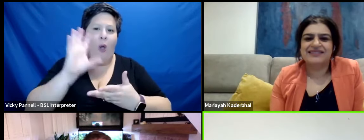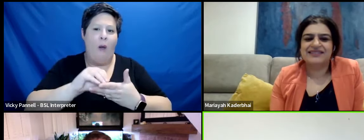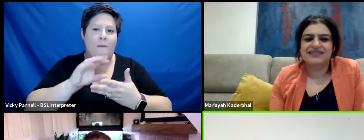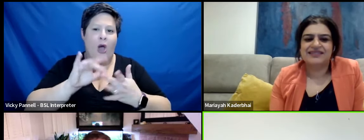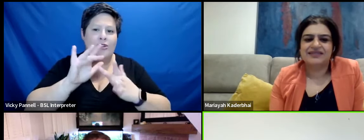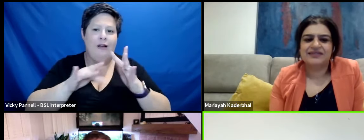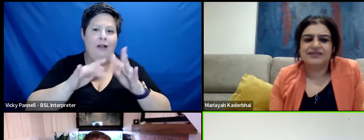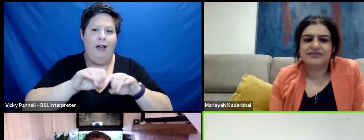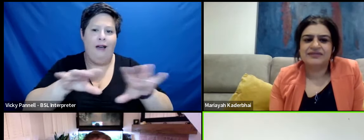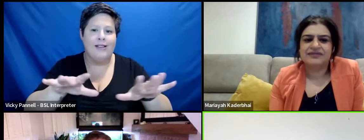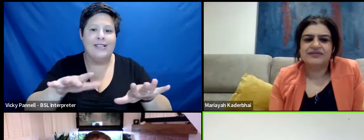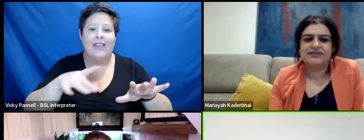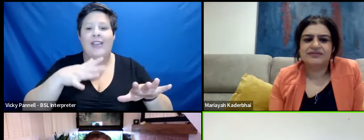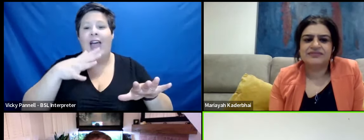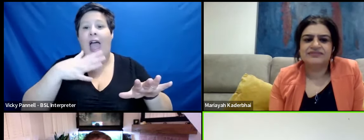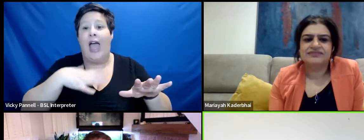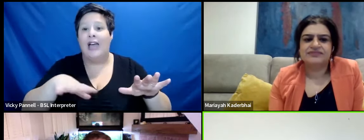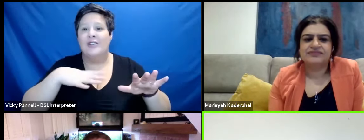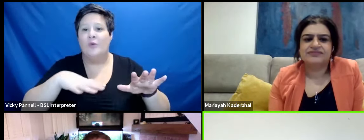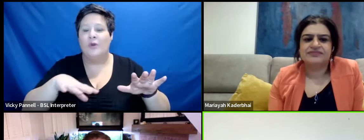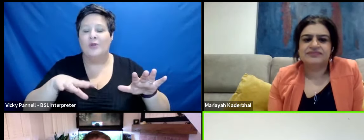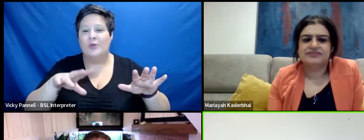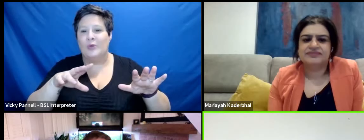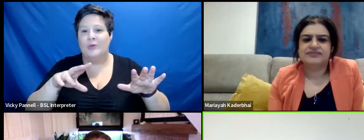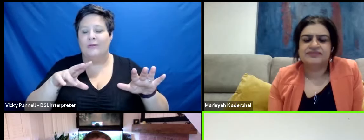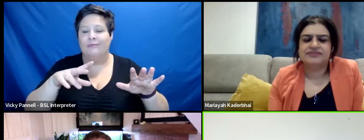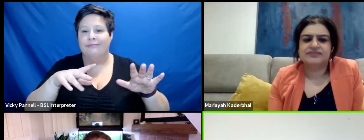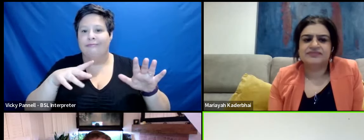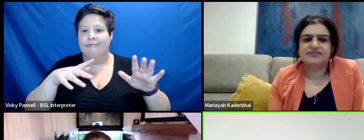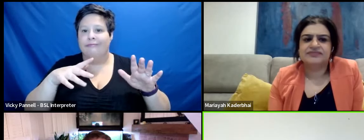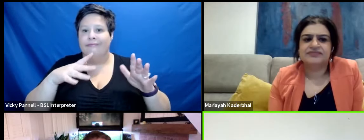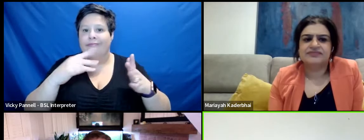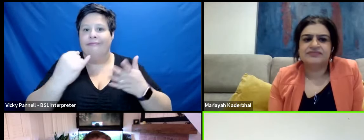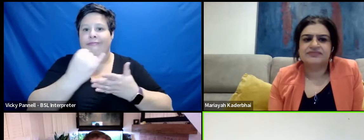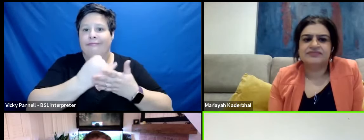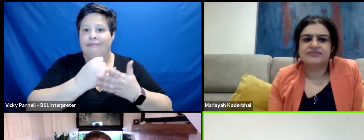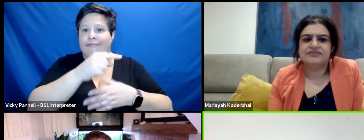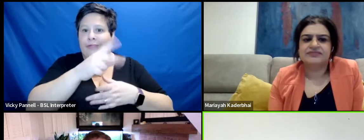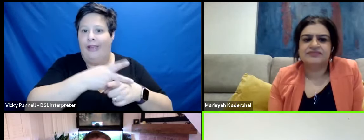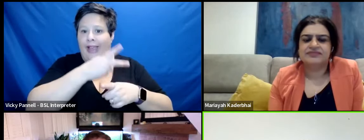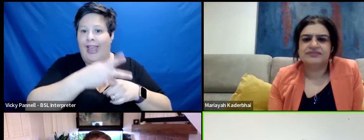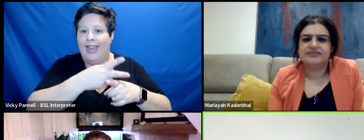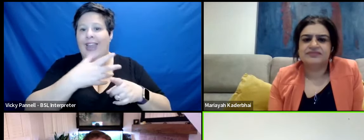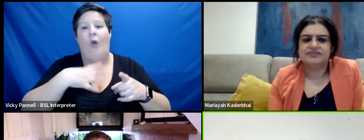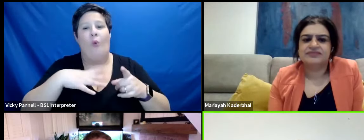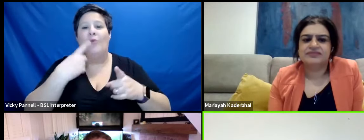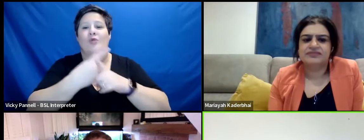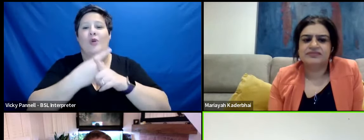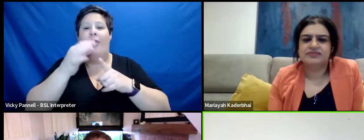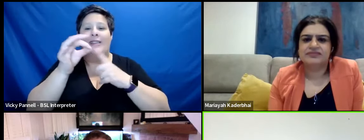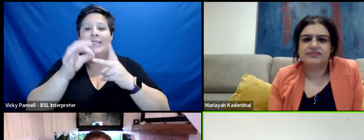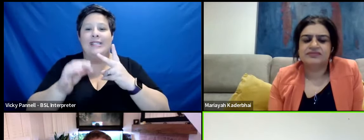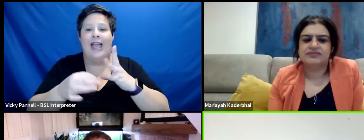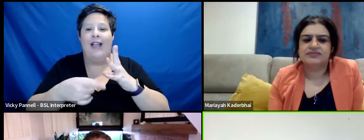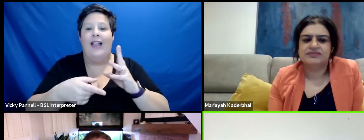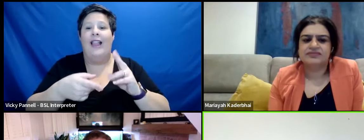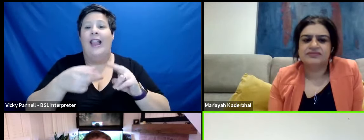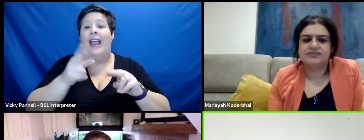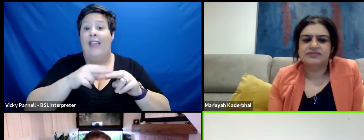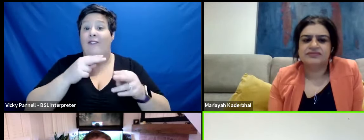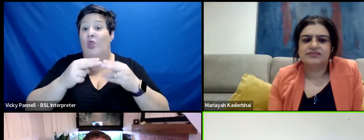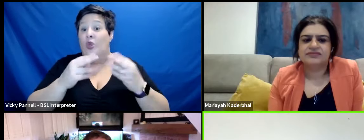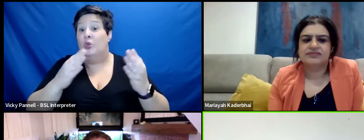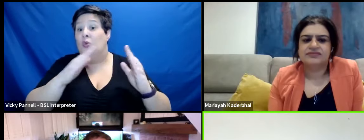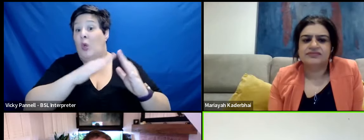without meaning to sort of stare over the ashes of that it just I won't get into the details of it if it's hit the news at home it